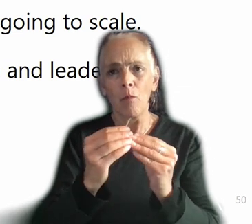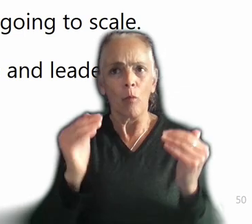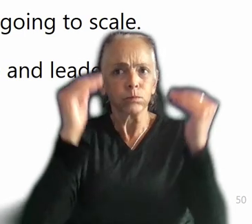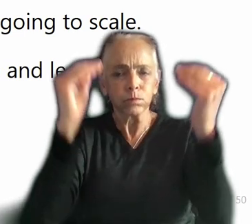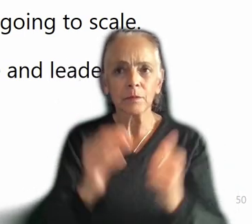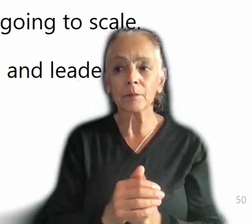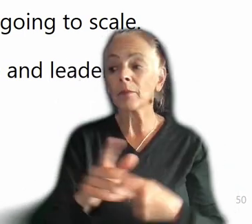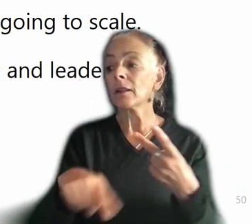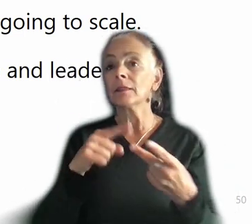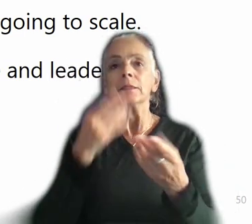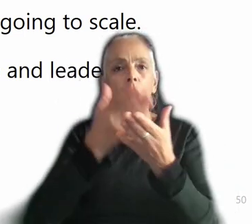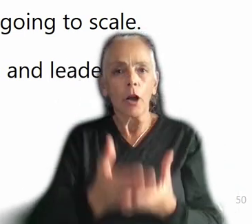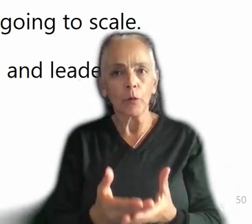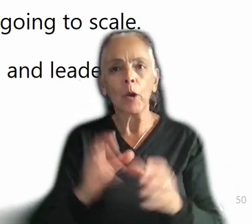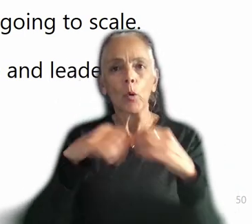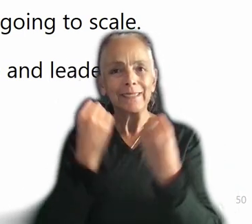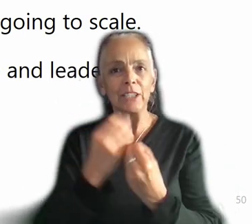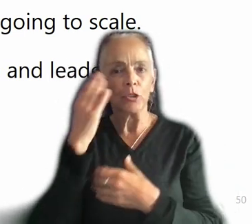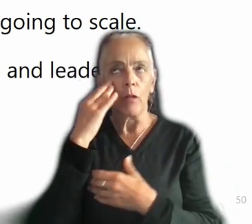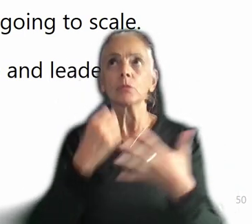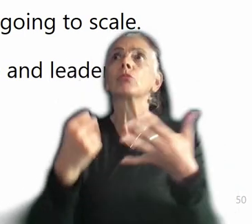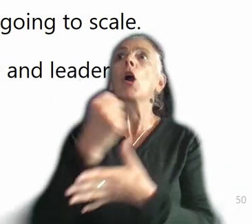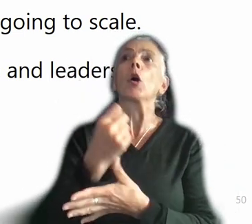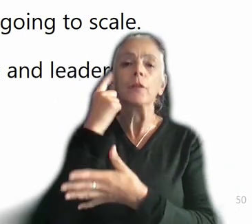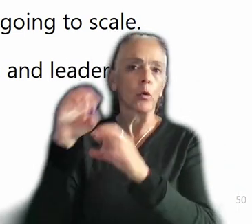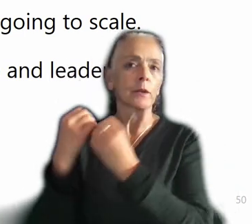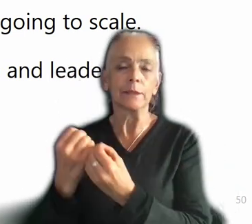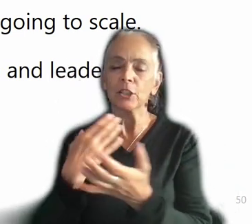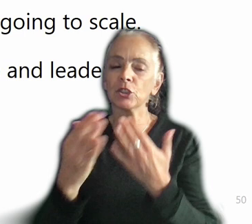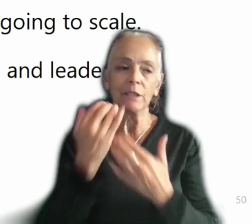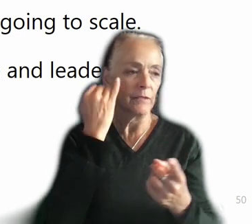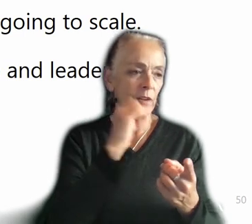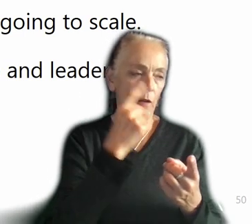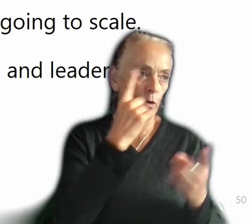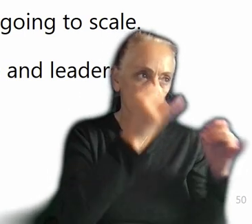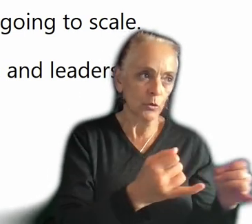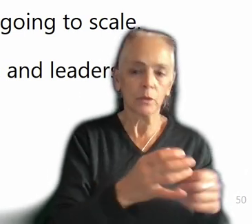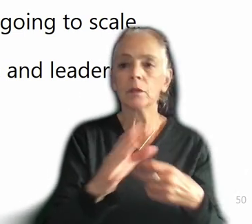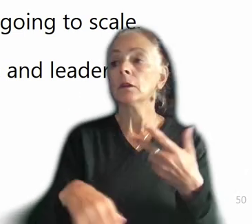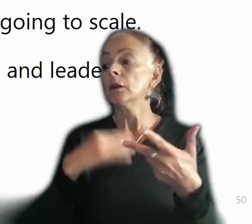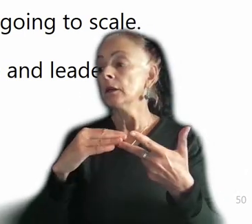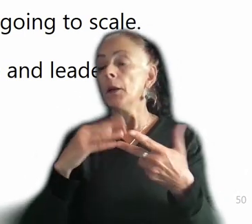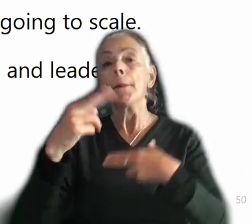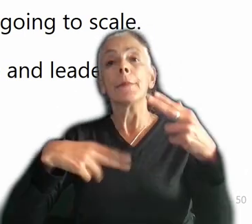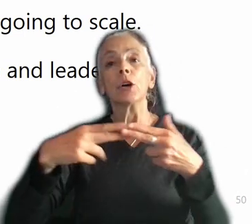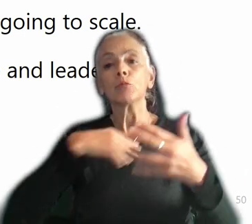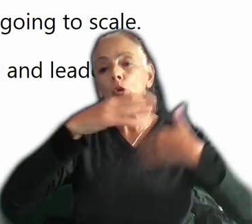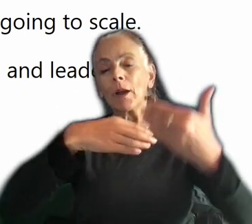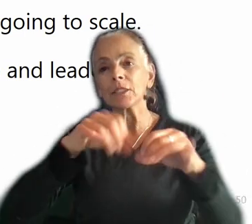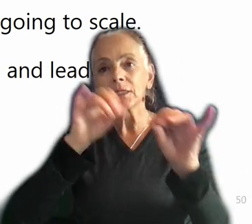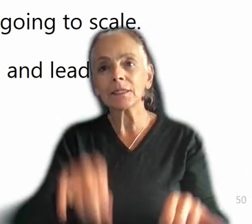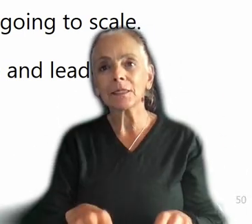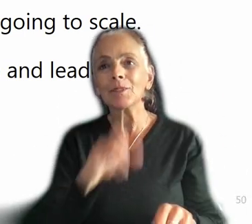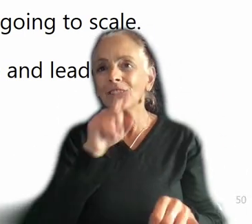an organization level, even if it's not at an individual level. Build progression systems. Don't just collect smart individuals. They will